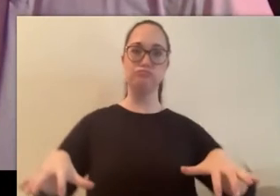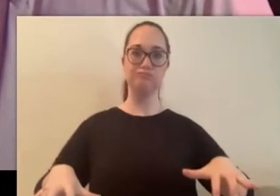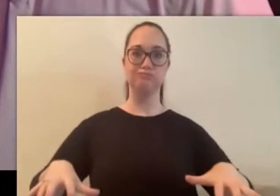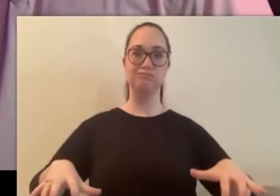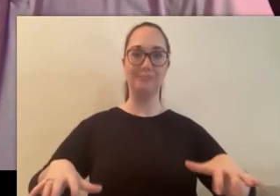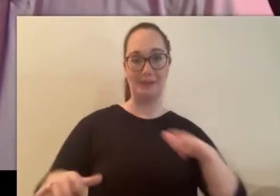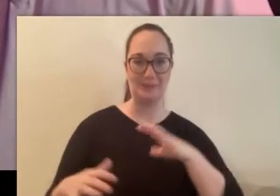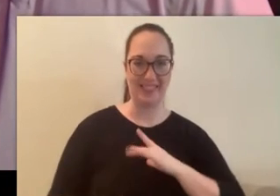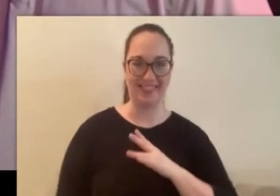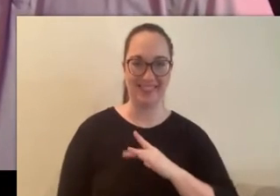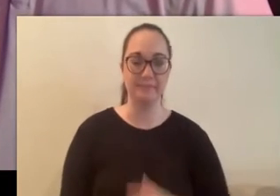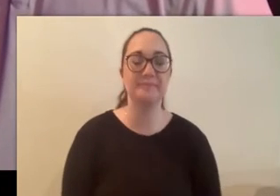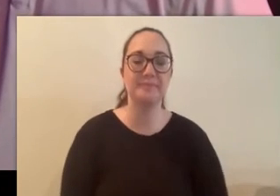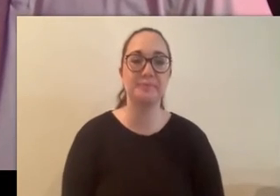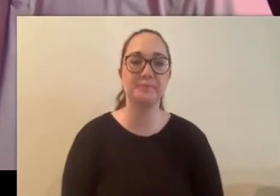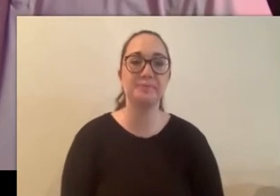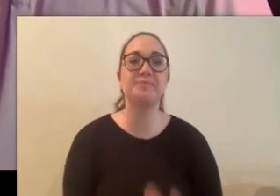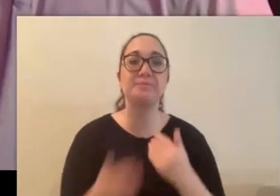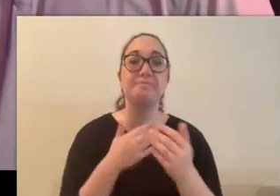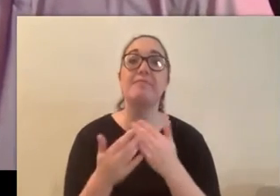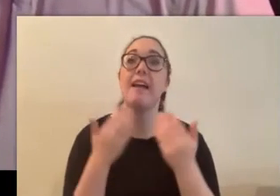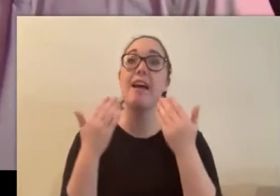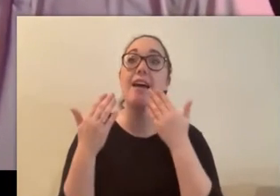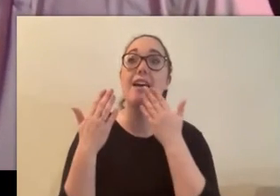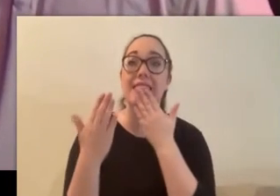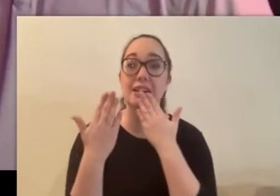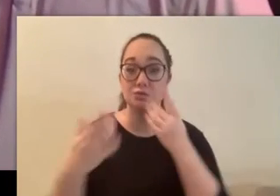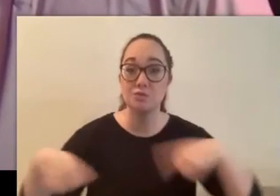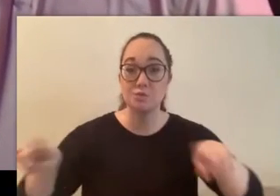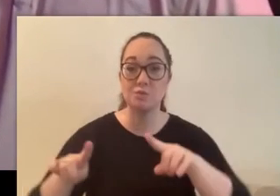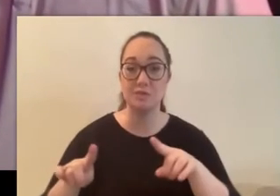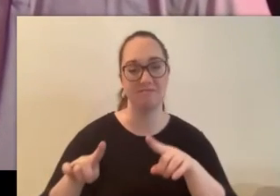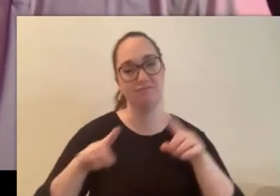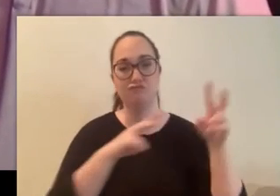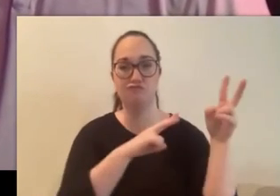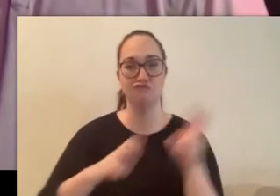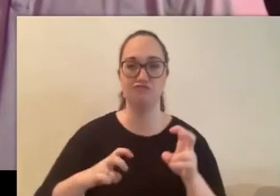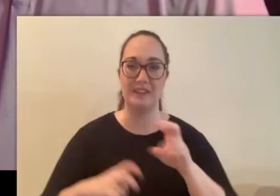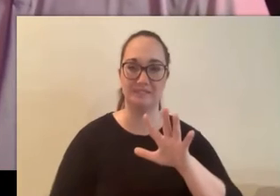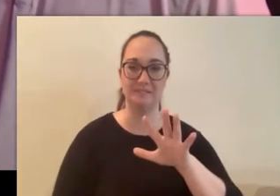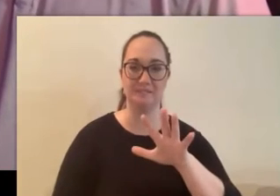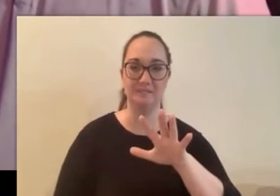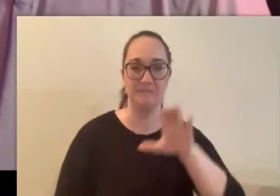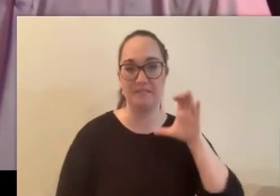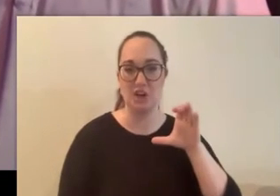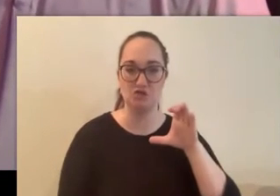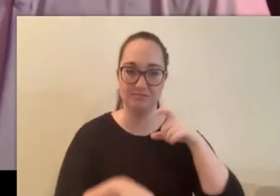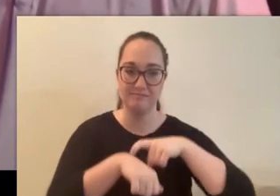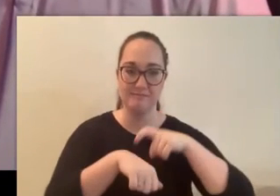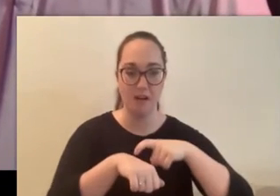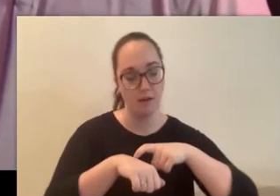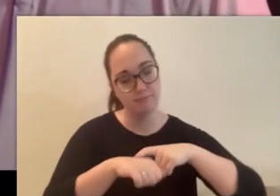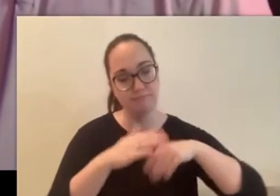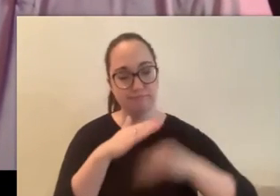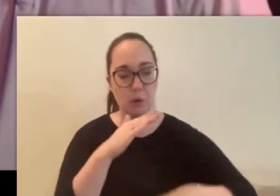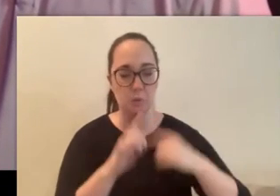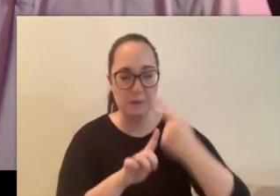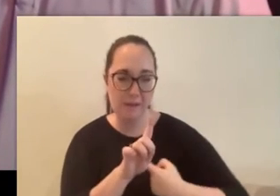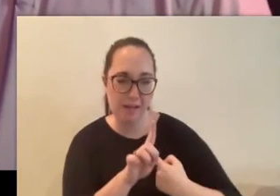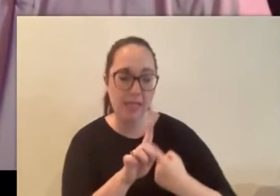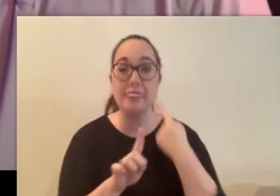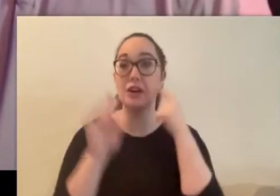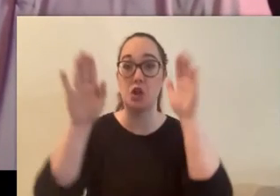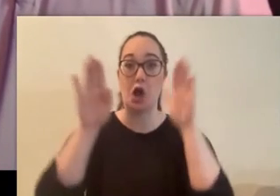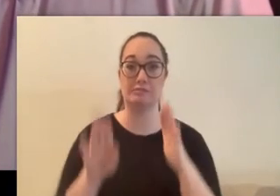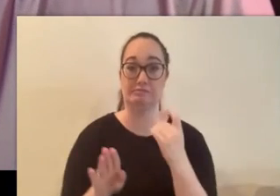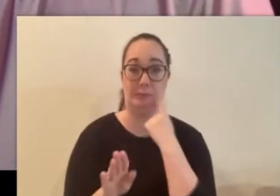to you guys we've hit 500 downloads in less than a month which i think is pretty cool just starting out that's awesome right